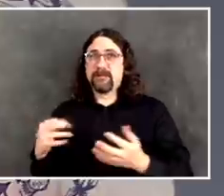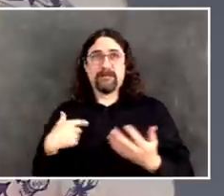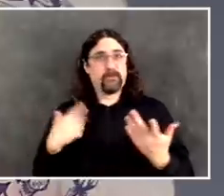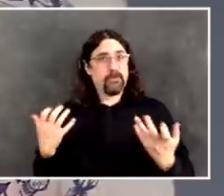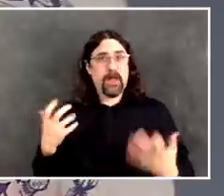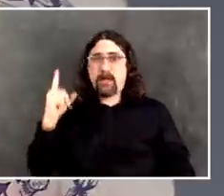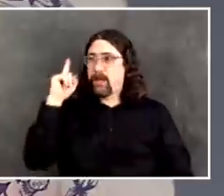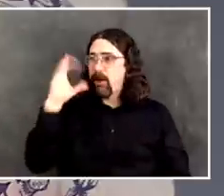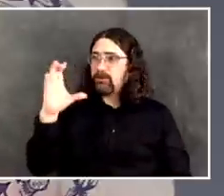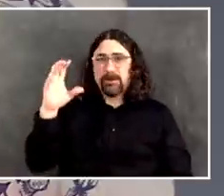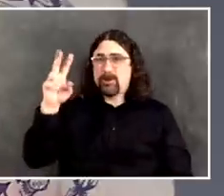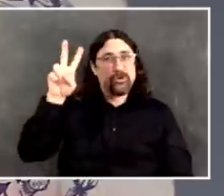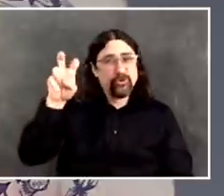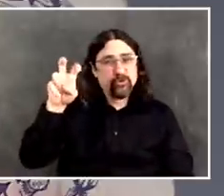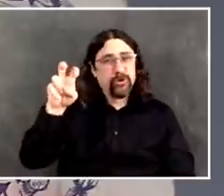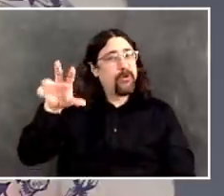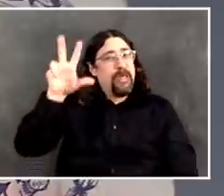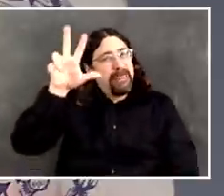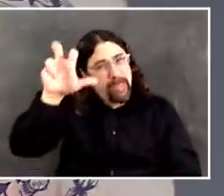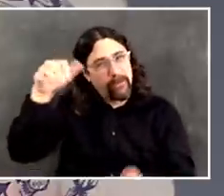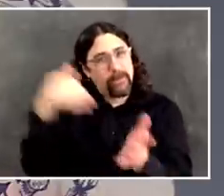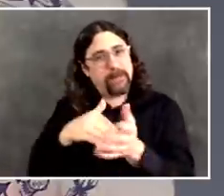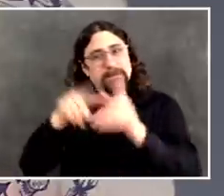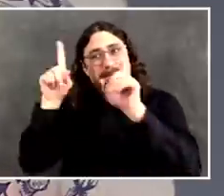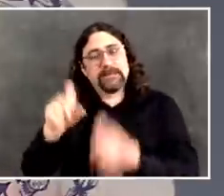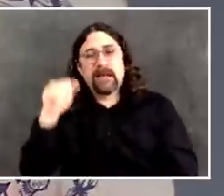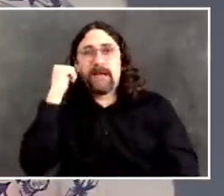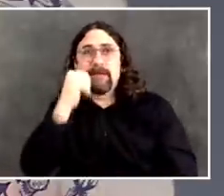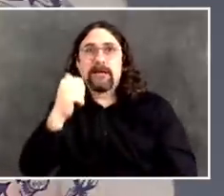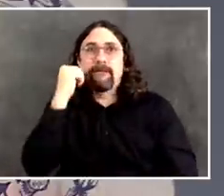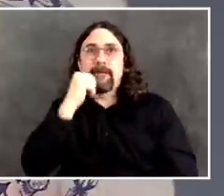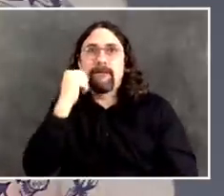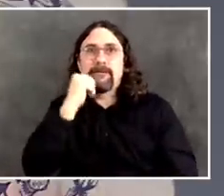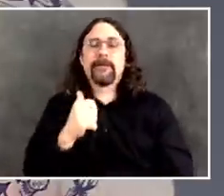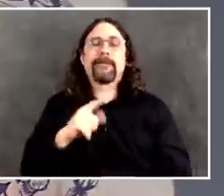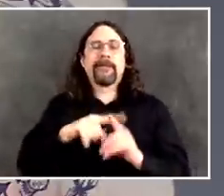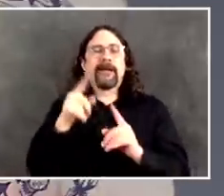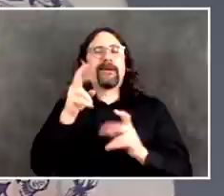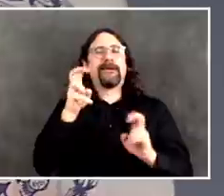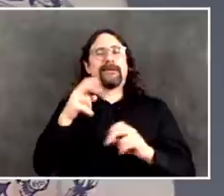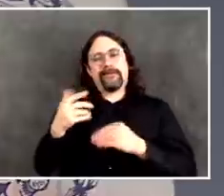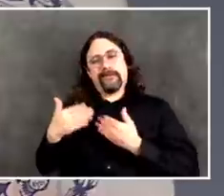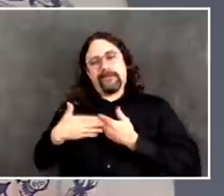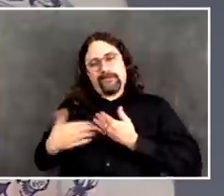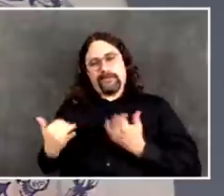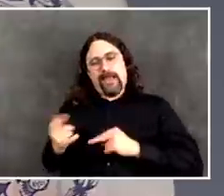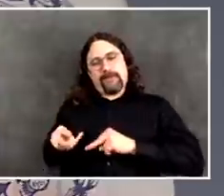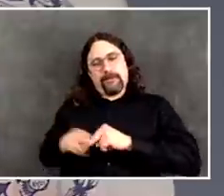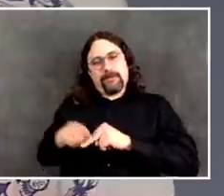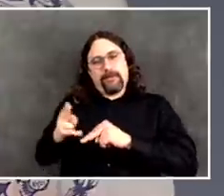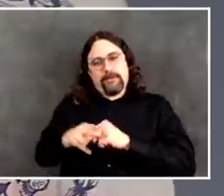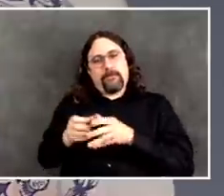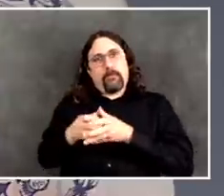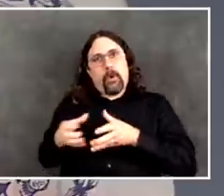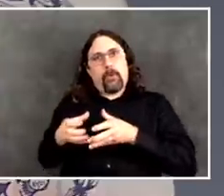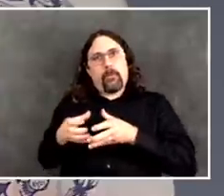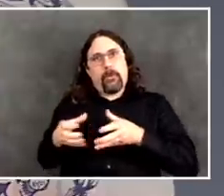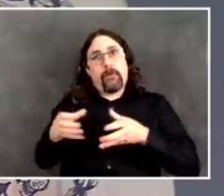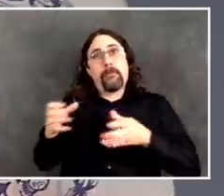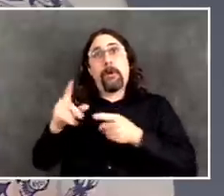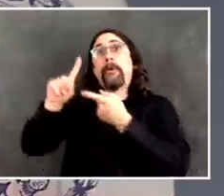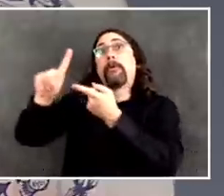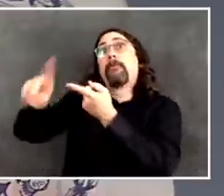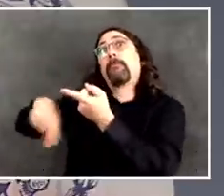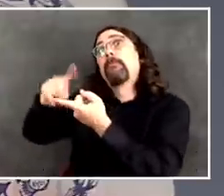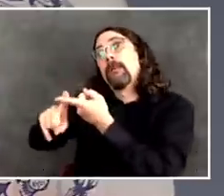get to that point. But we are at least on the gateway going into May, where we could get to 20,000 tests a day, 30,000 tests